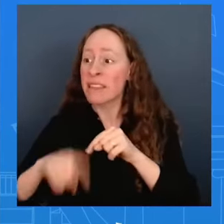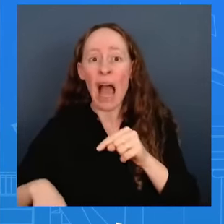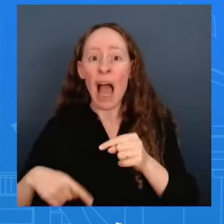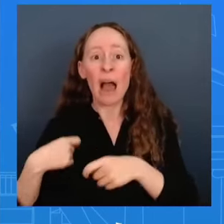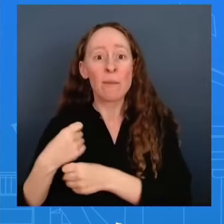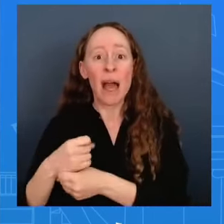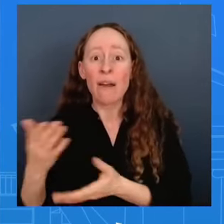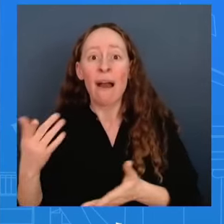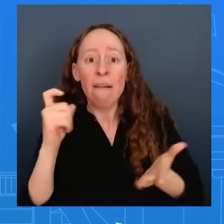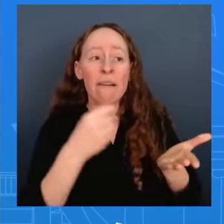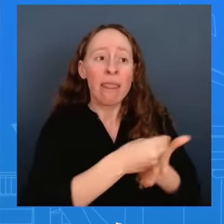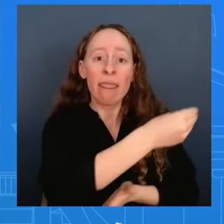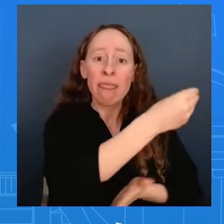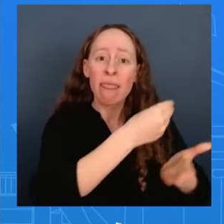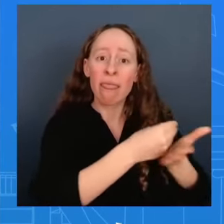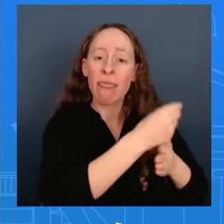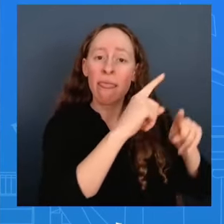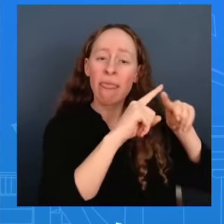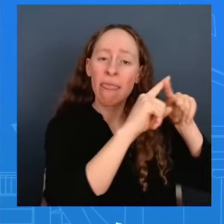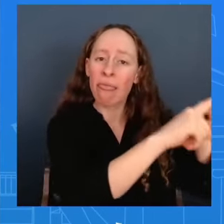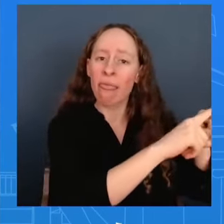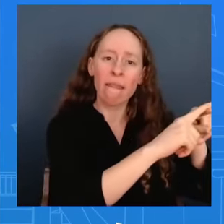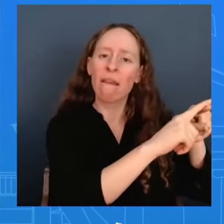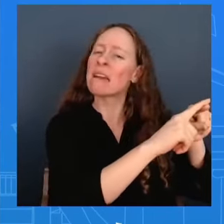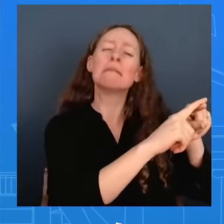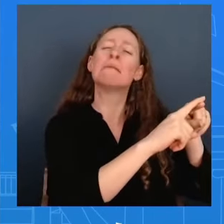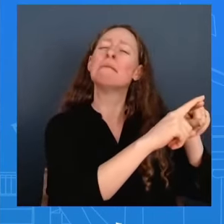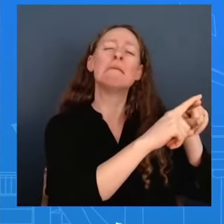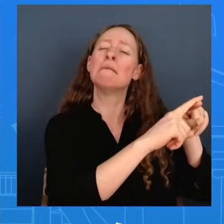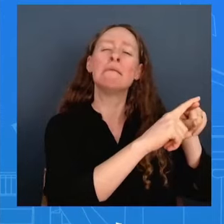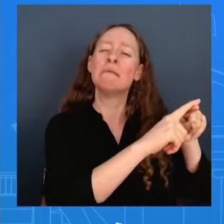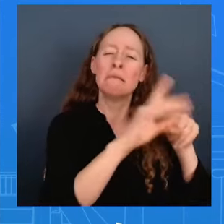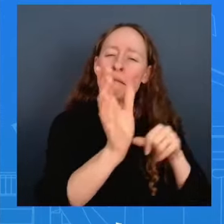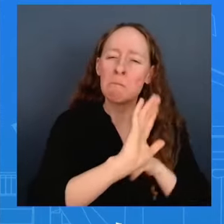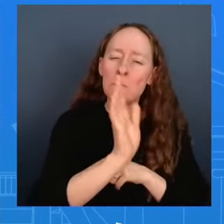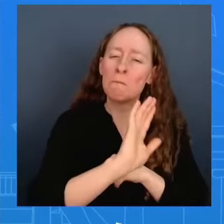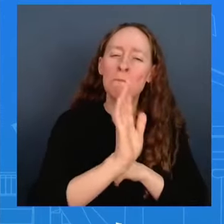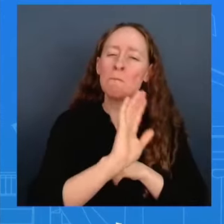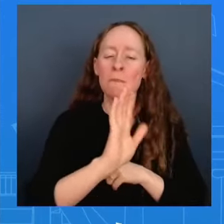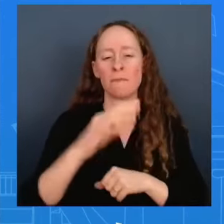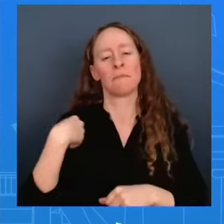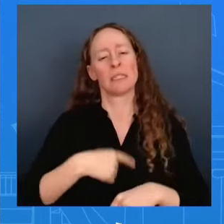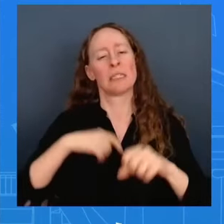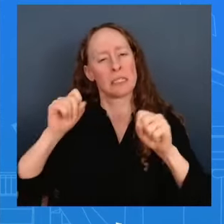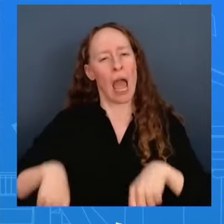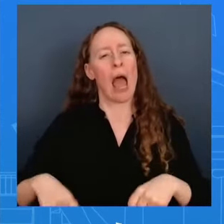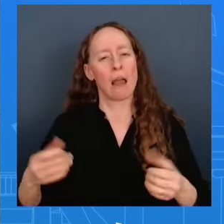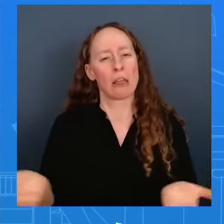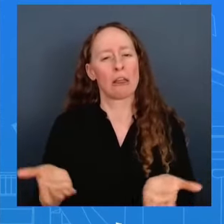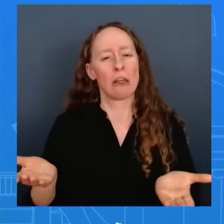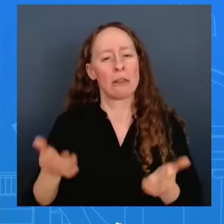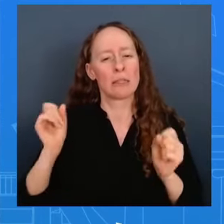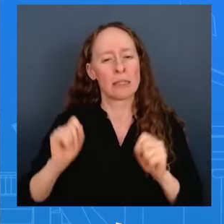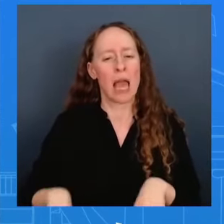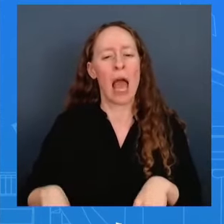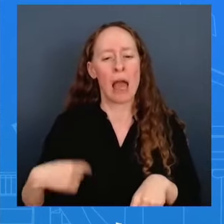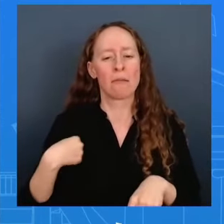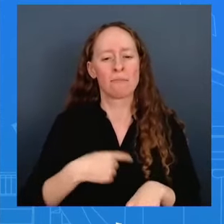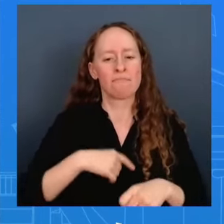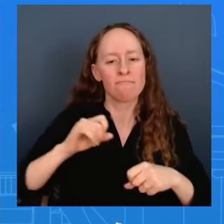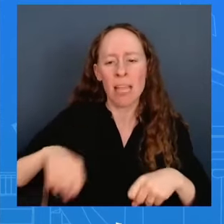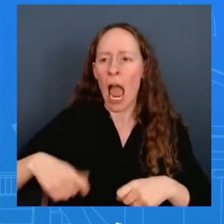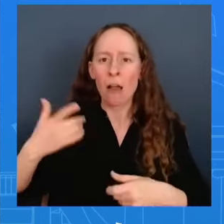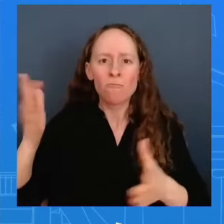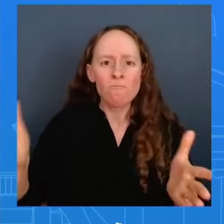defensive in nature they're about creating the space to compete the space to thrive the space to